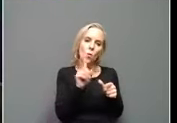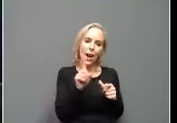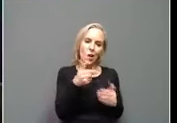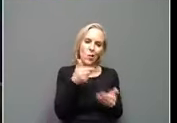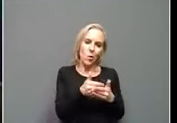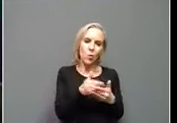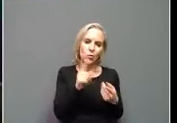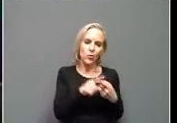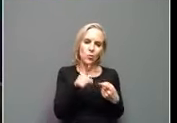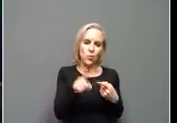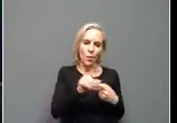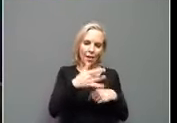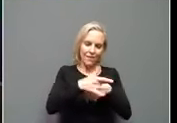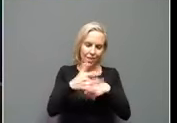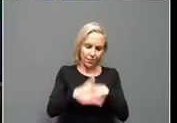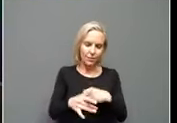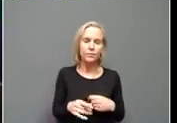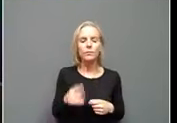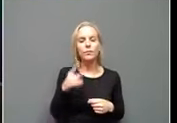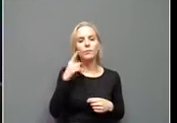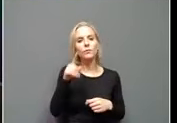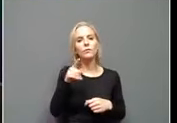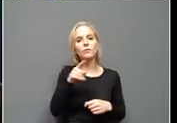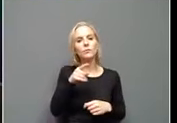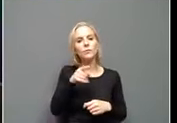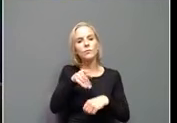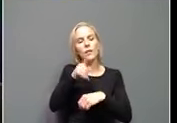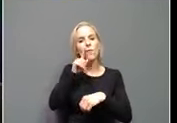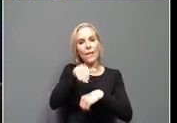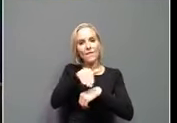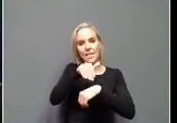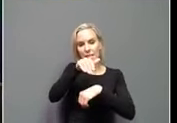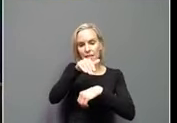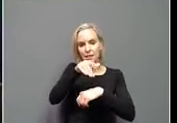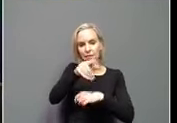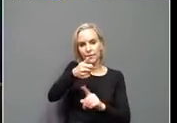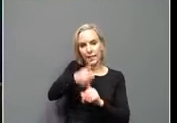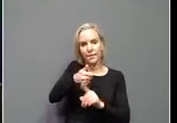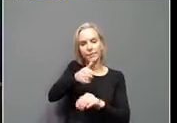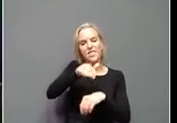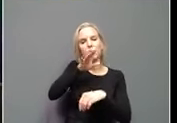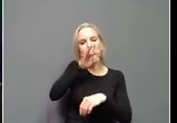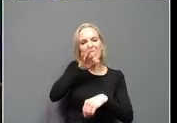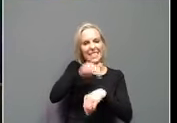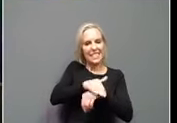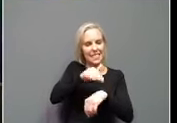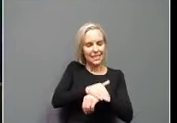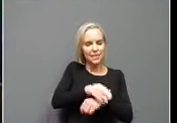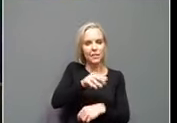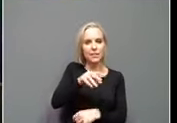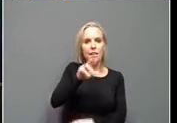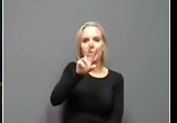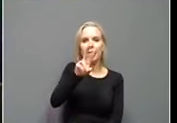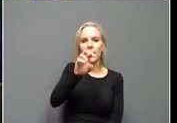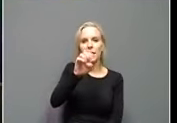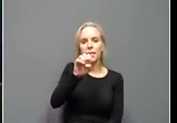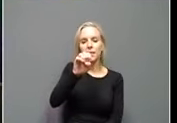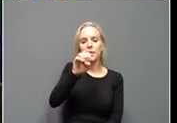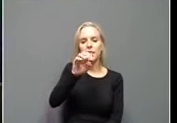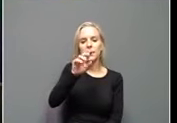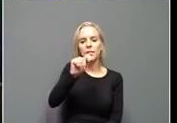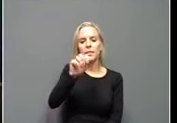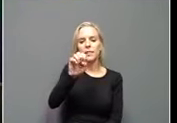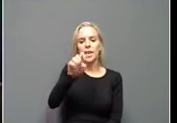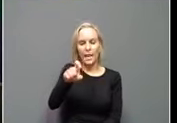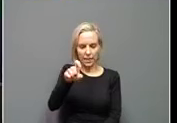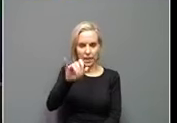available. So, for English speakers, you can text to GETVAX, that's G-E-T-V-A-X, all together. The number